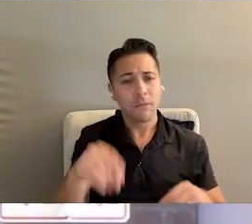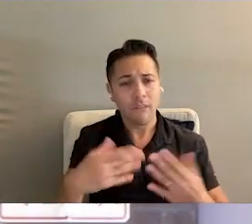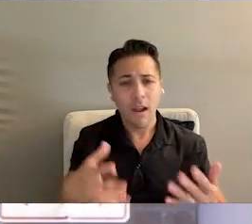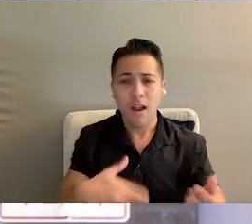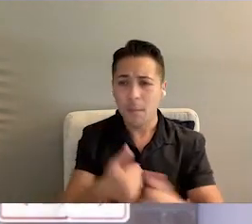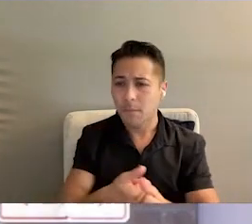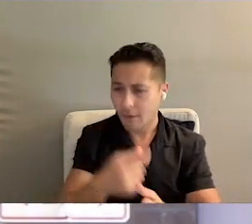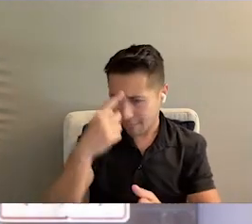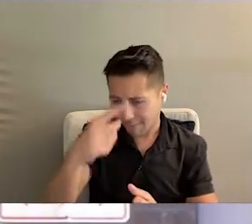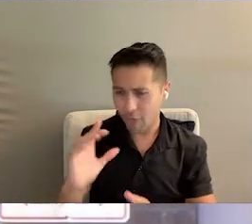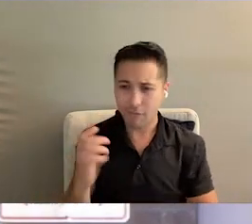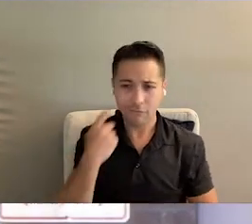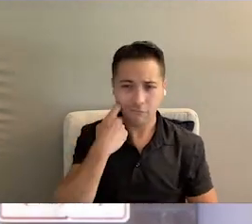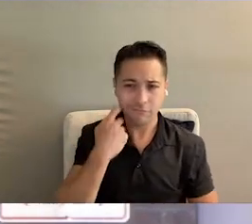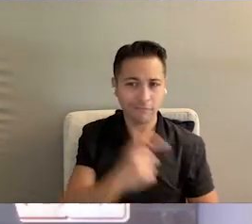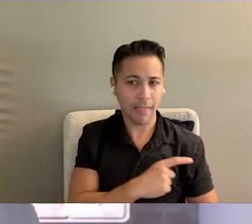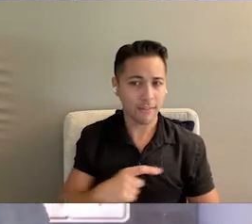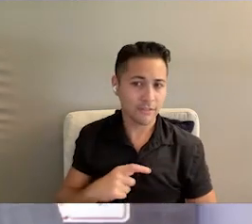our legislative session.